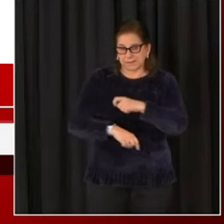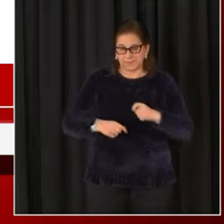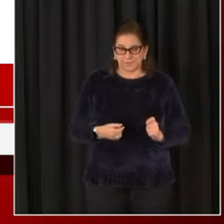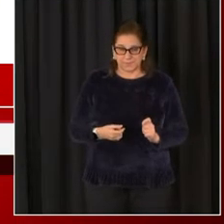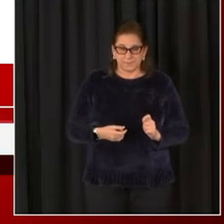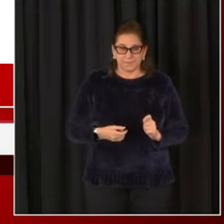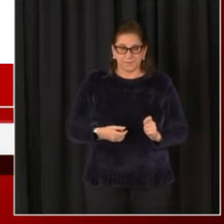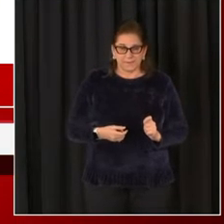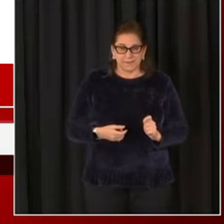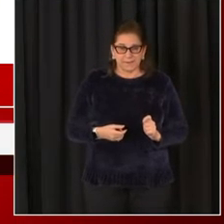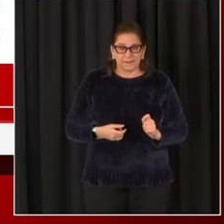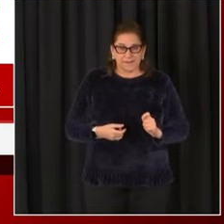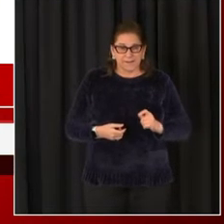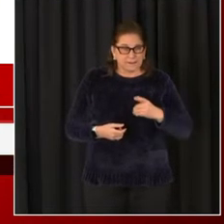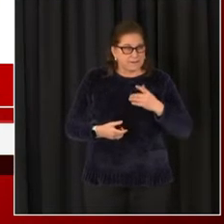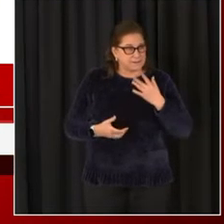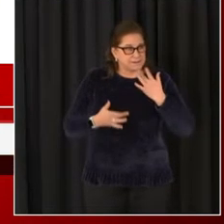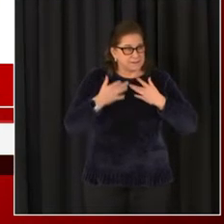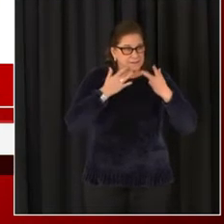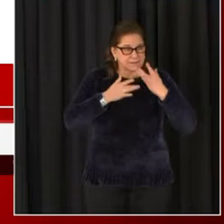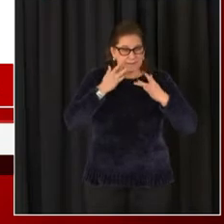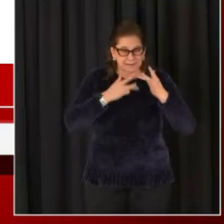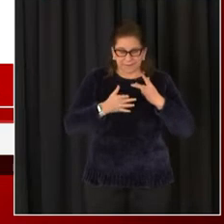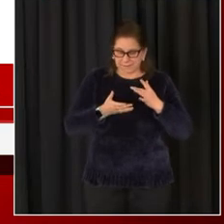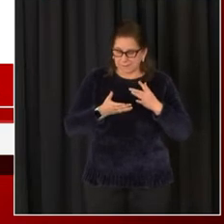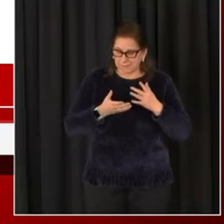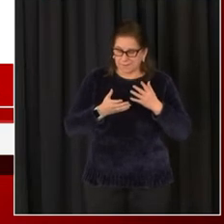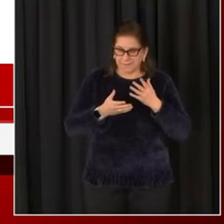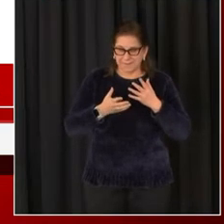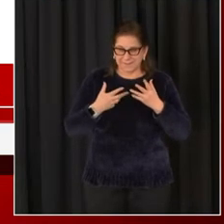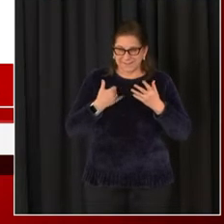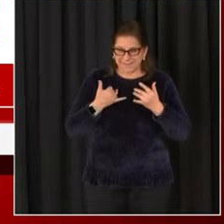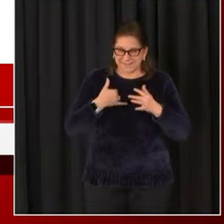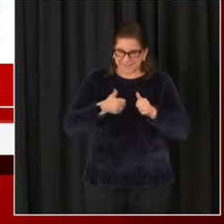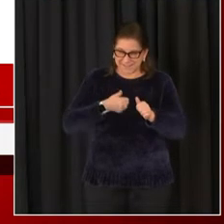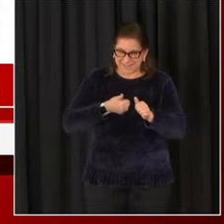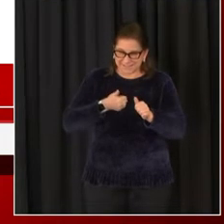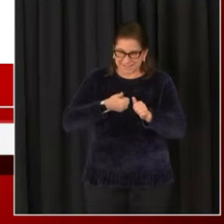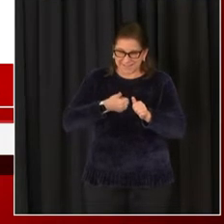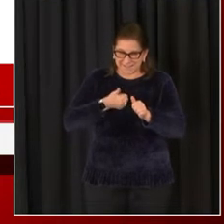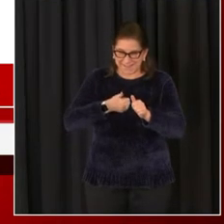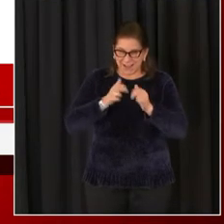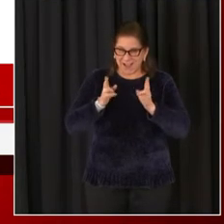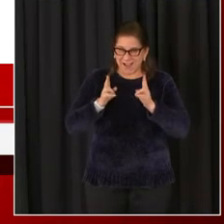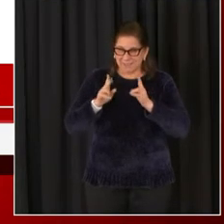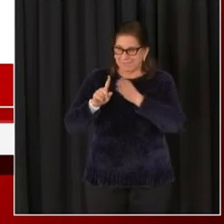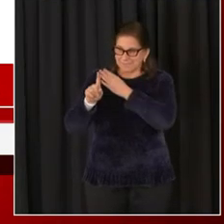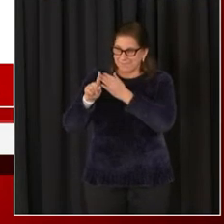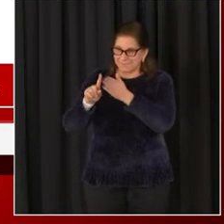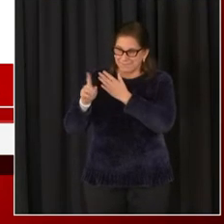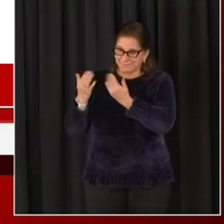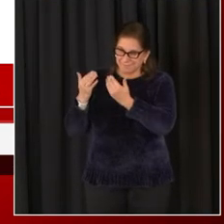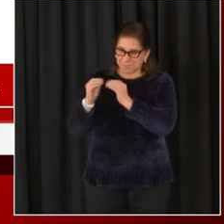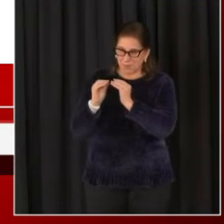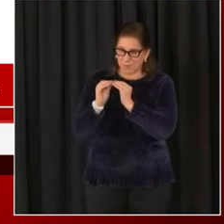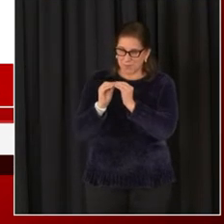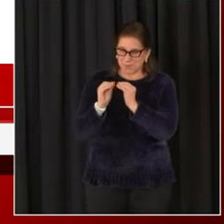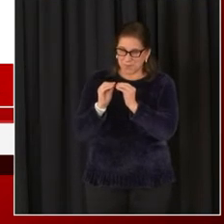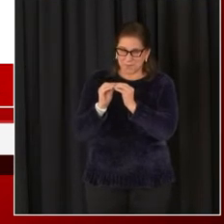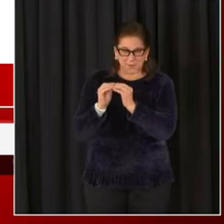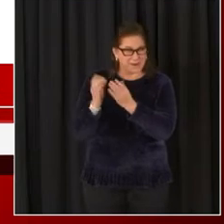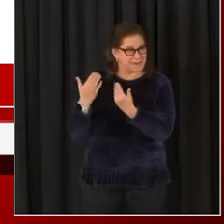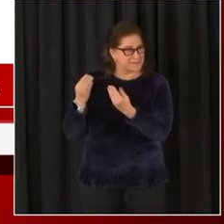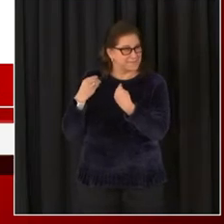So we will continue to advocate for more doses so that we can protect more people in Washington